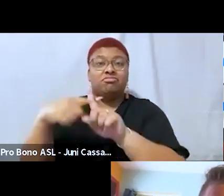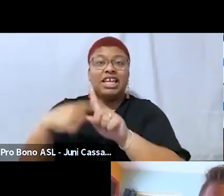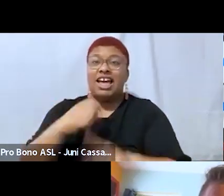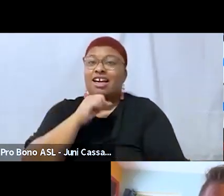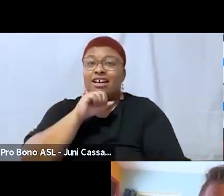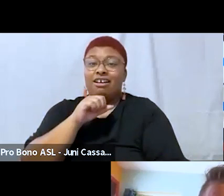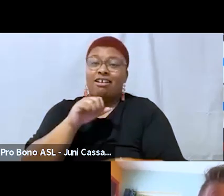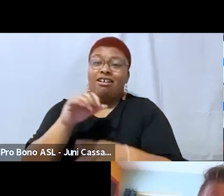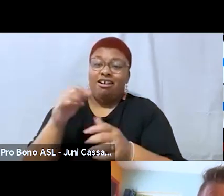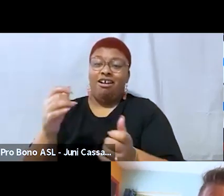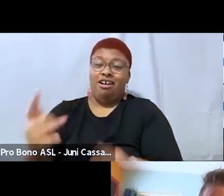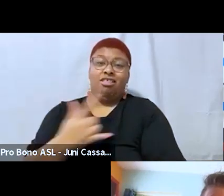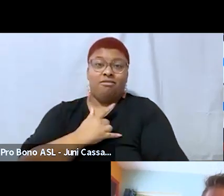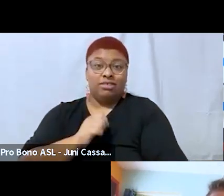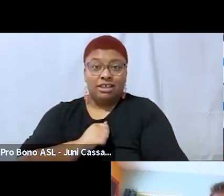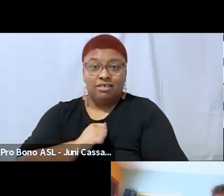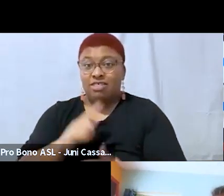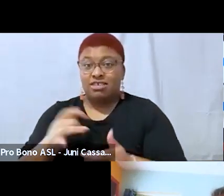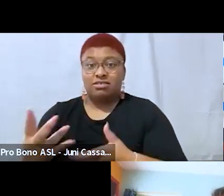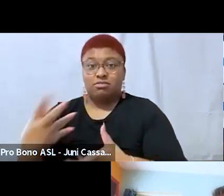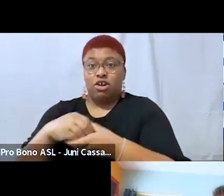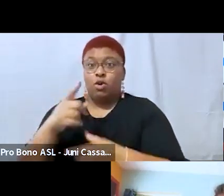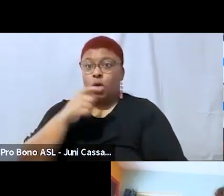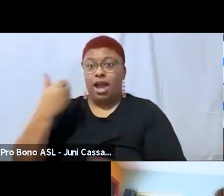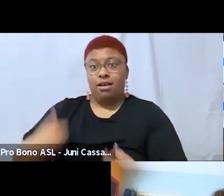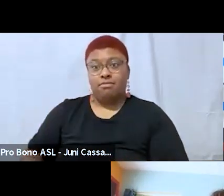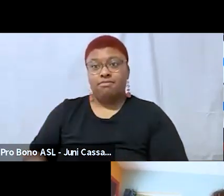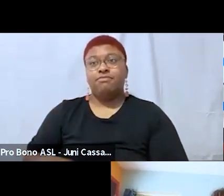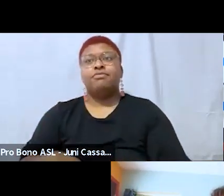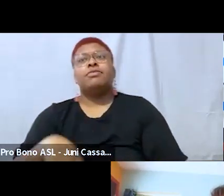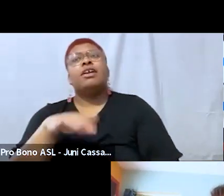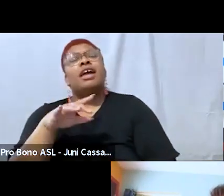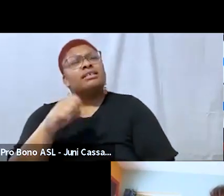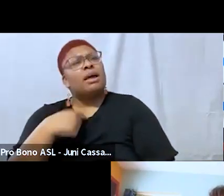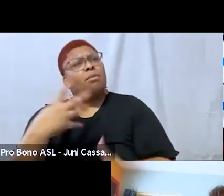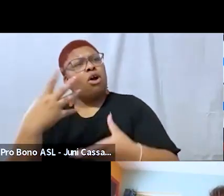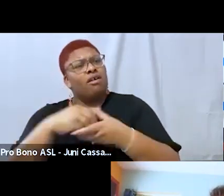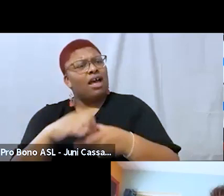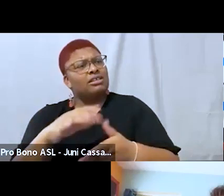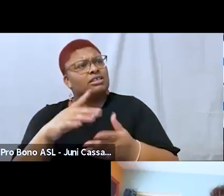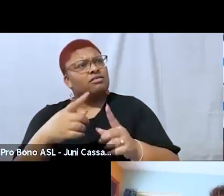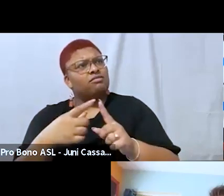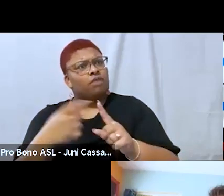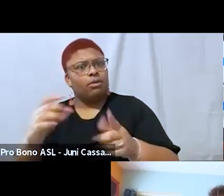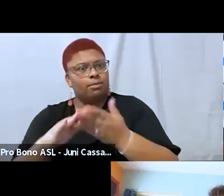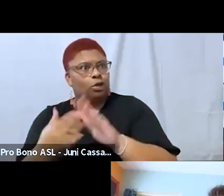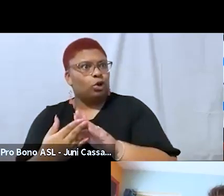am so well and i think part of it comes with community right with with accessing and and being in community with other folks and angel i know that's